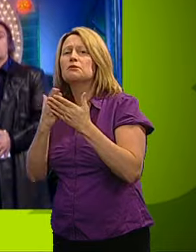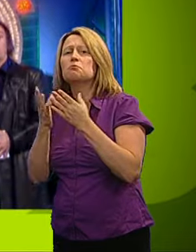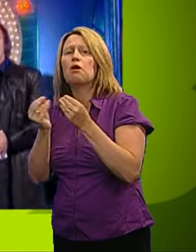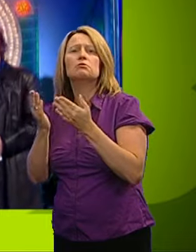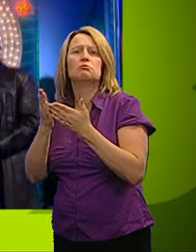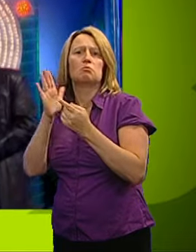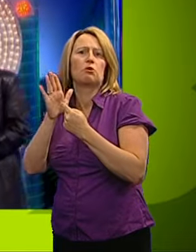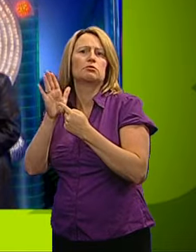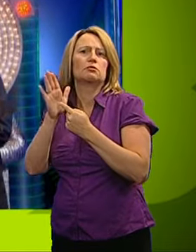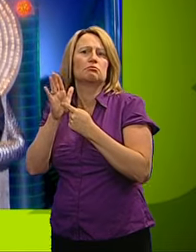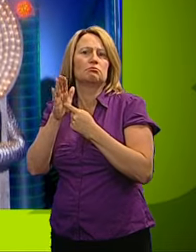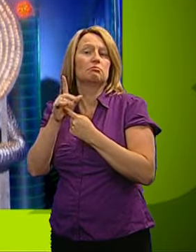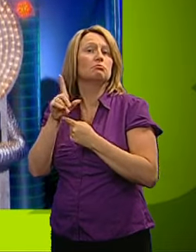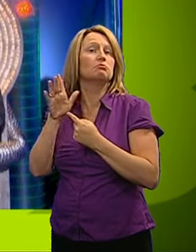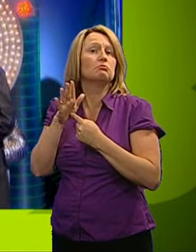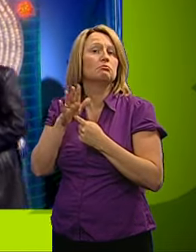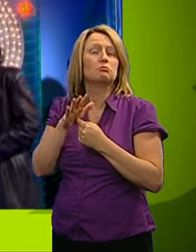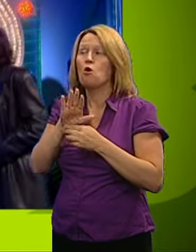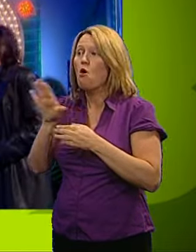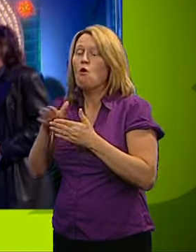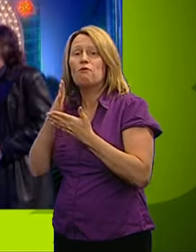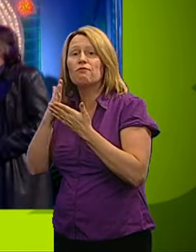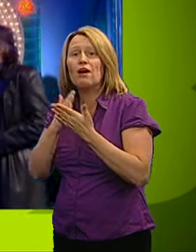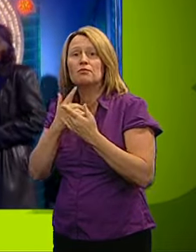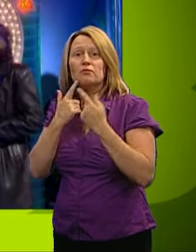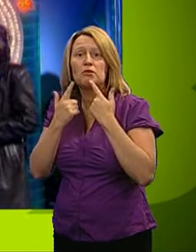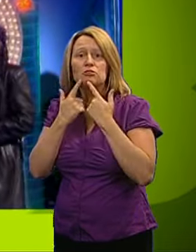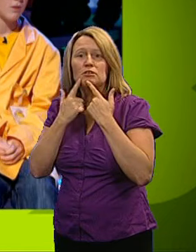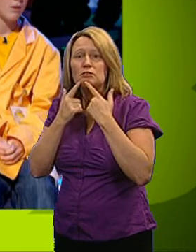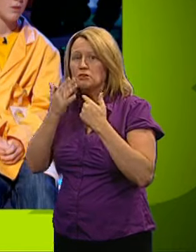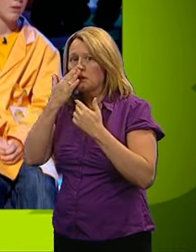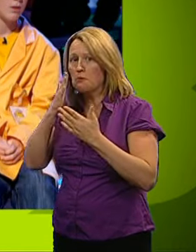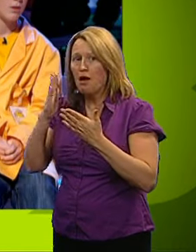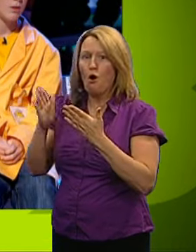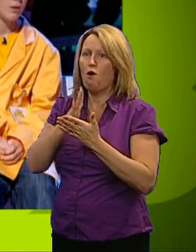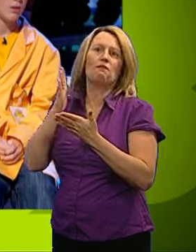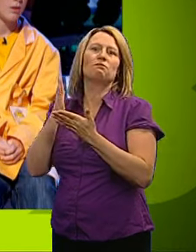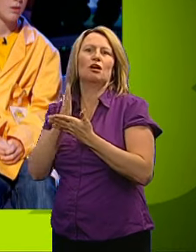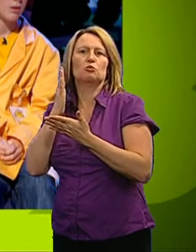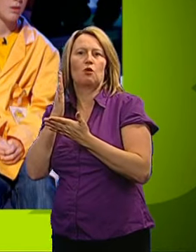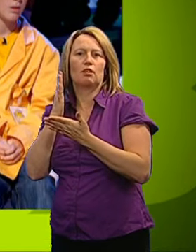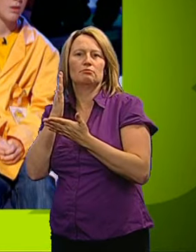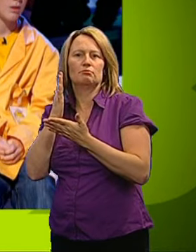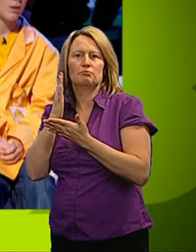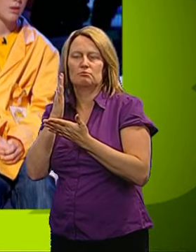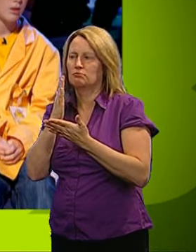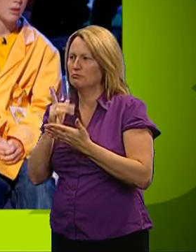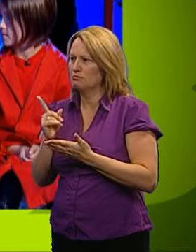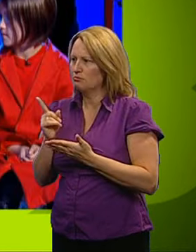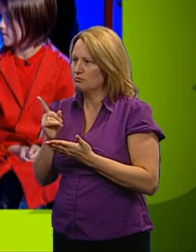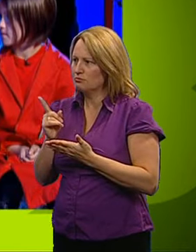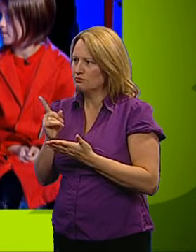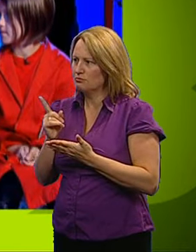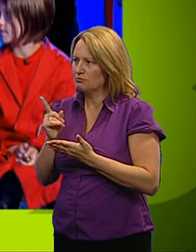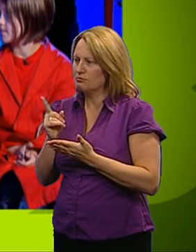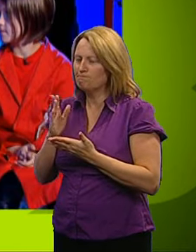quite important because, as a result, not all of the facts he has in the system are entirely factual.